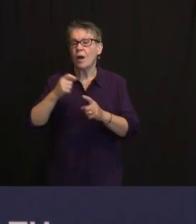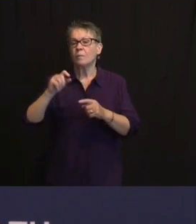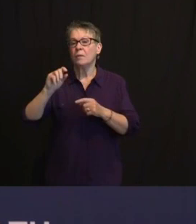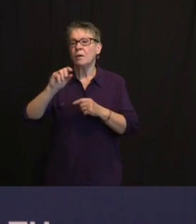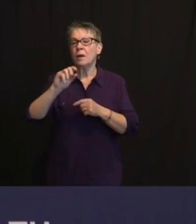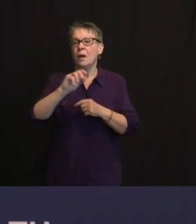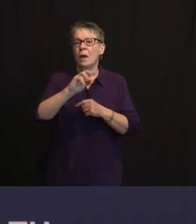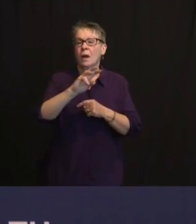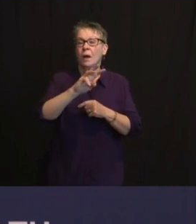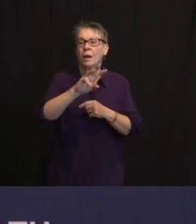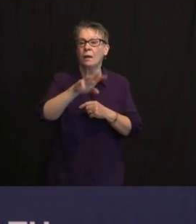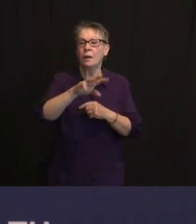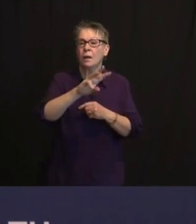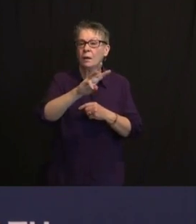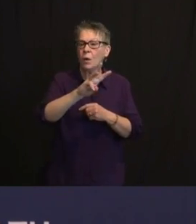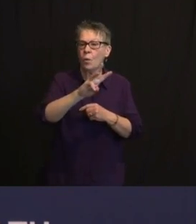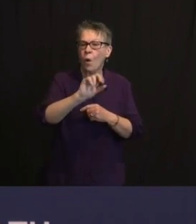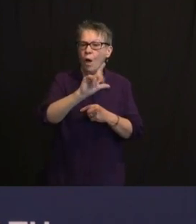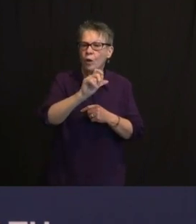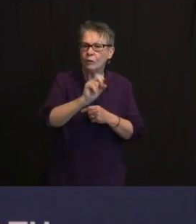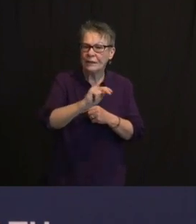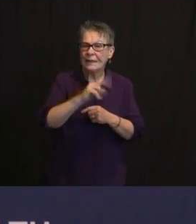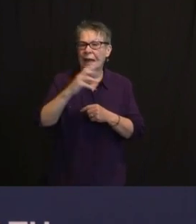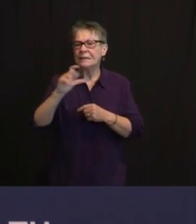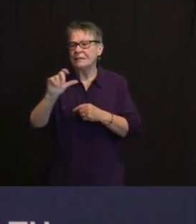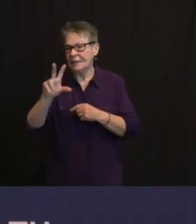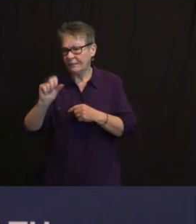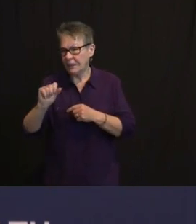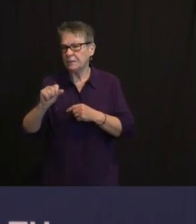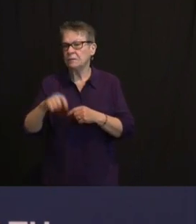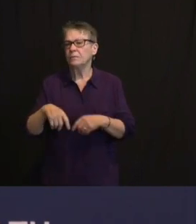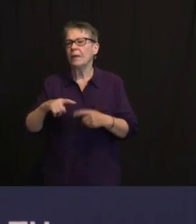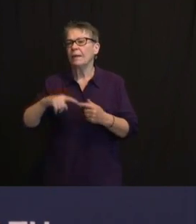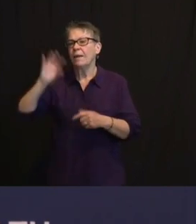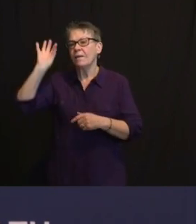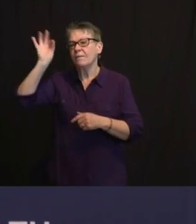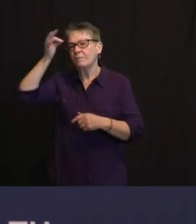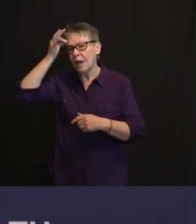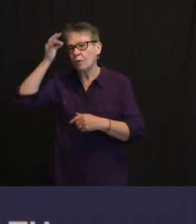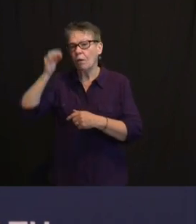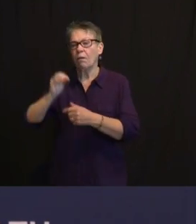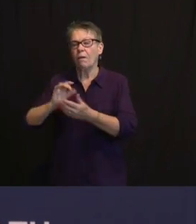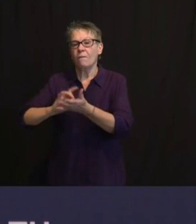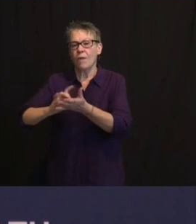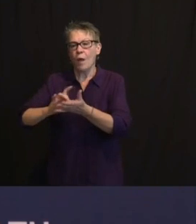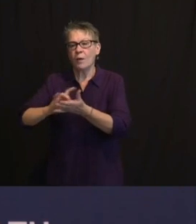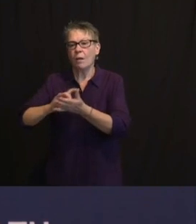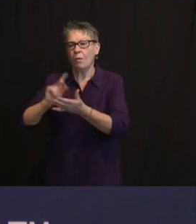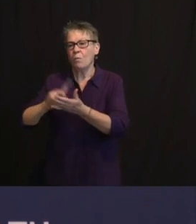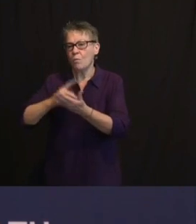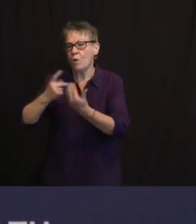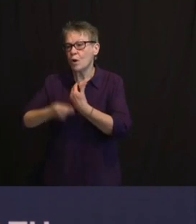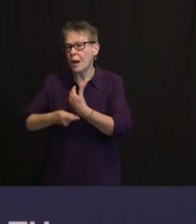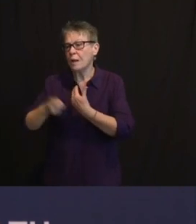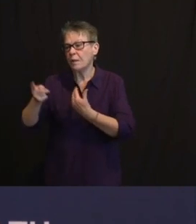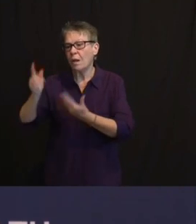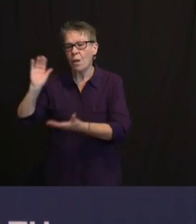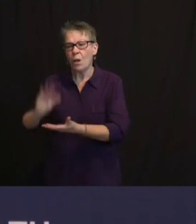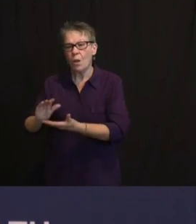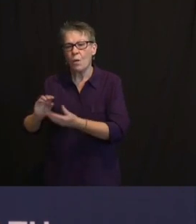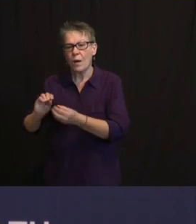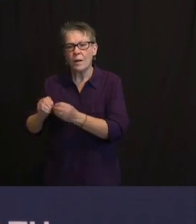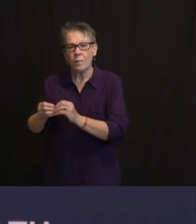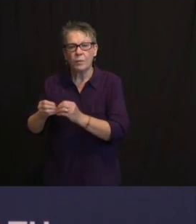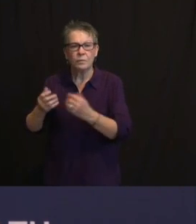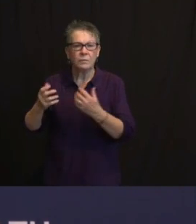FEDERAL PHARMACY PROGRAM. THAT'S THE ONE THAT'S THE LOWEST AT THE MOMENT. BUT AGAIN, YOU'VE GOT WE KNOW MIKE'S COMING IN FRIDAY